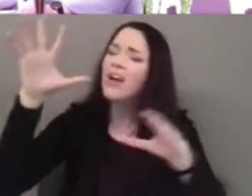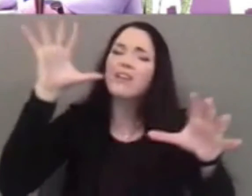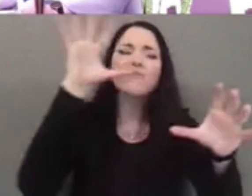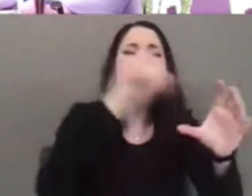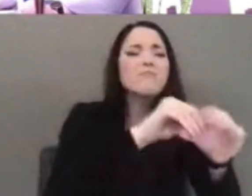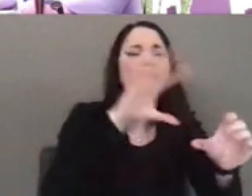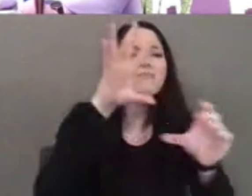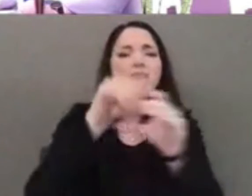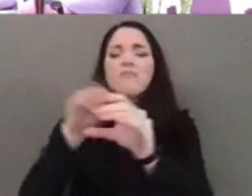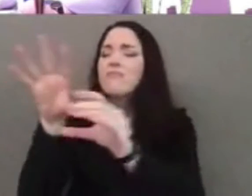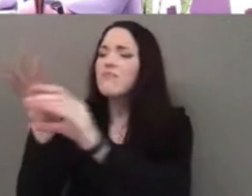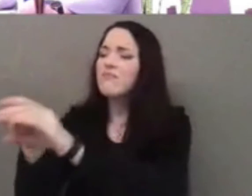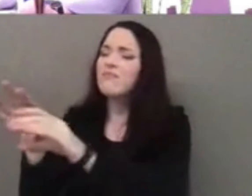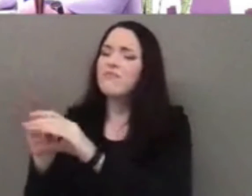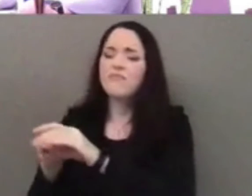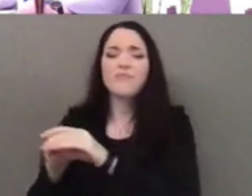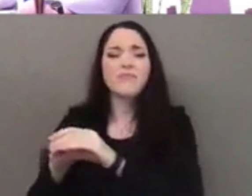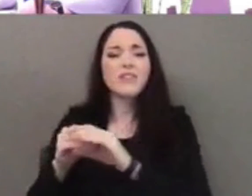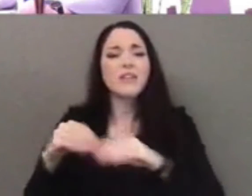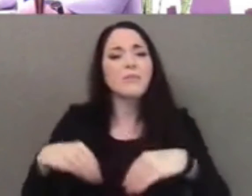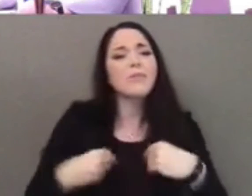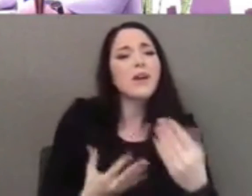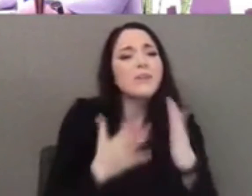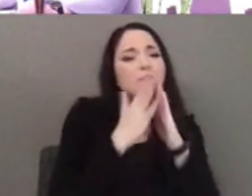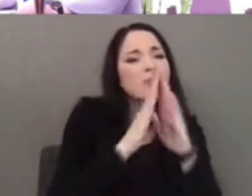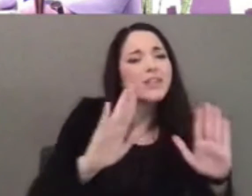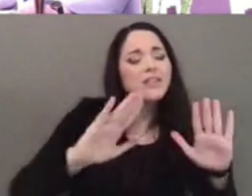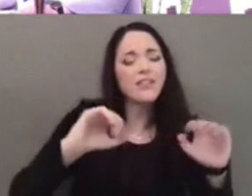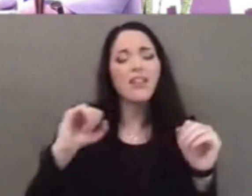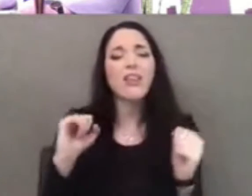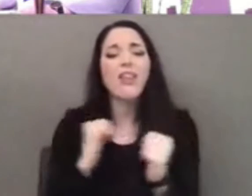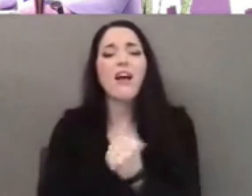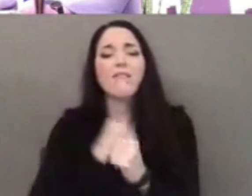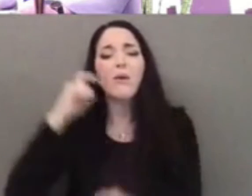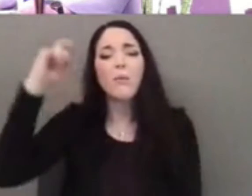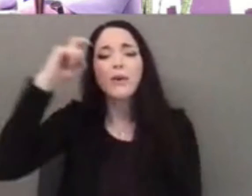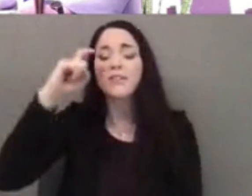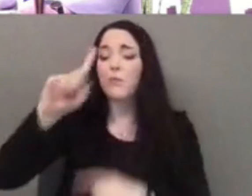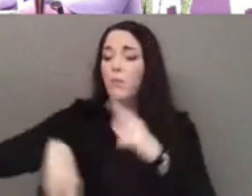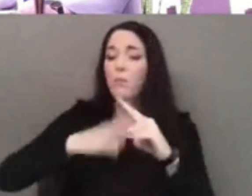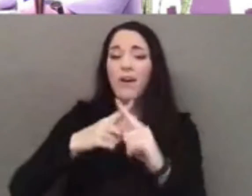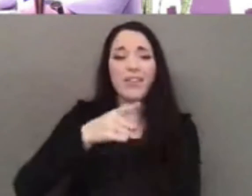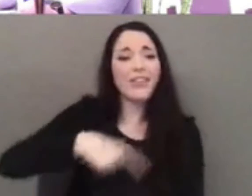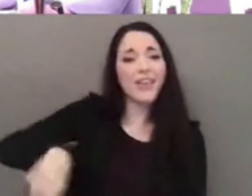in them, oh God. That they might make decisions that serve.